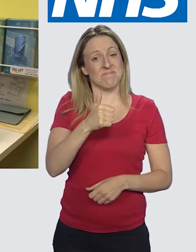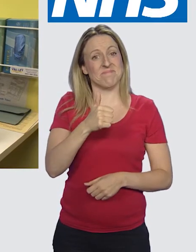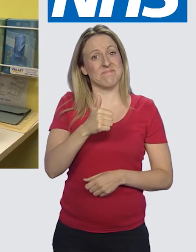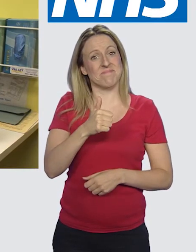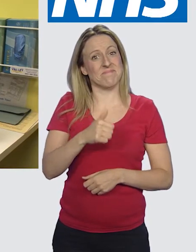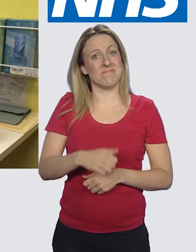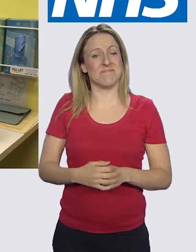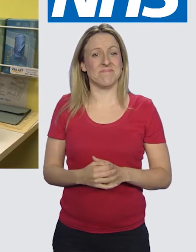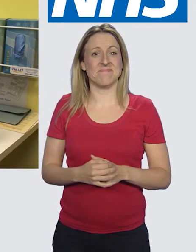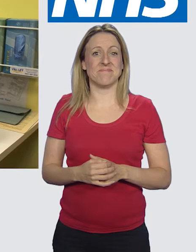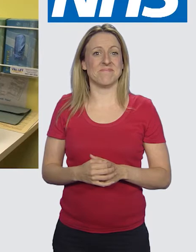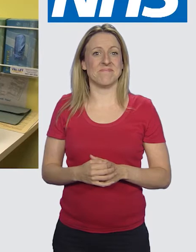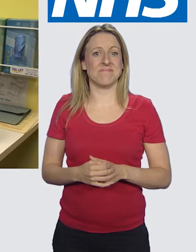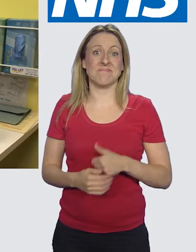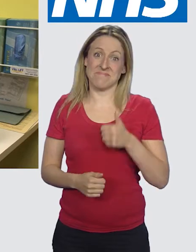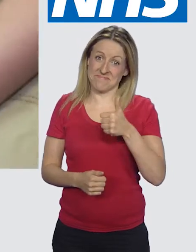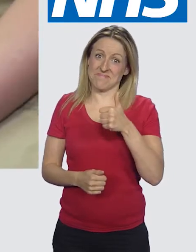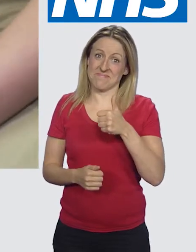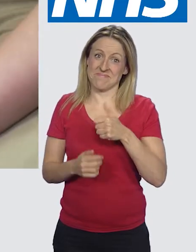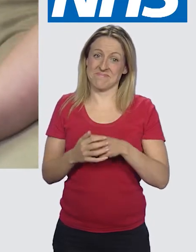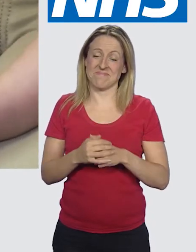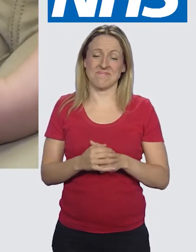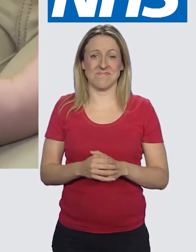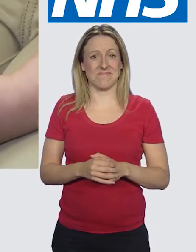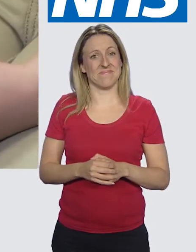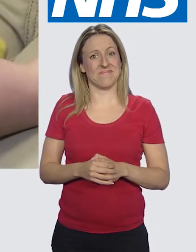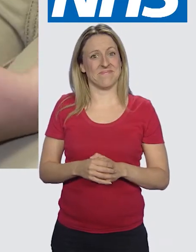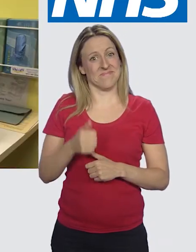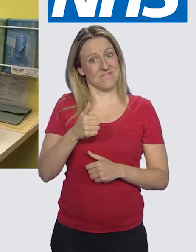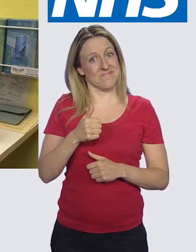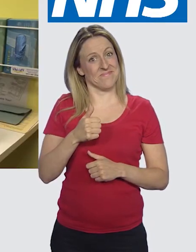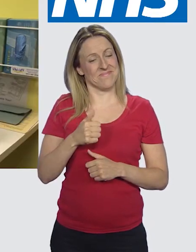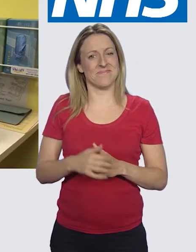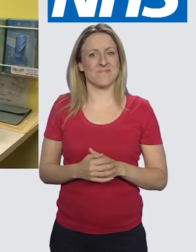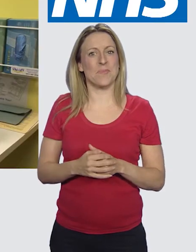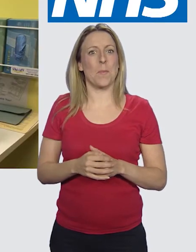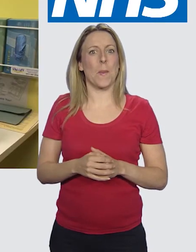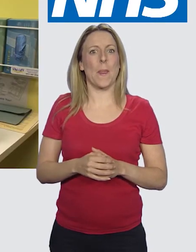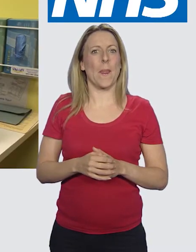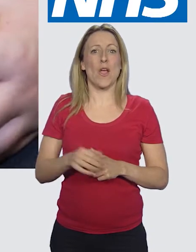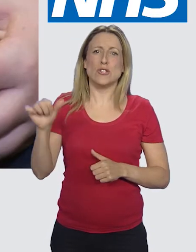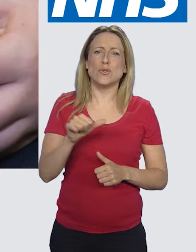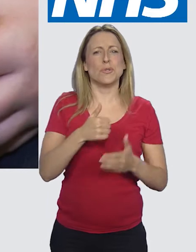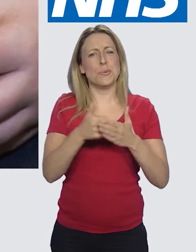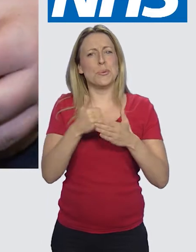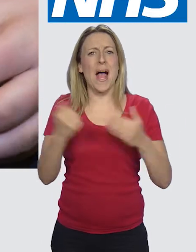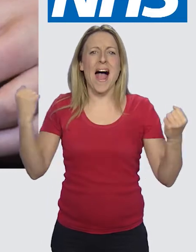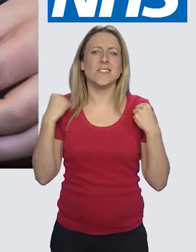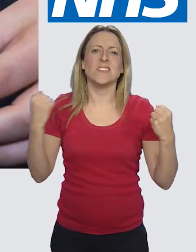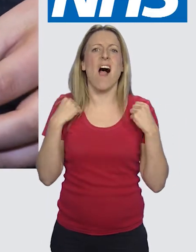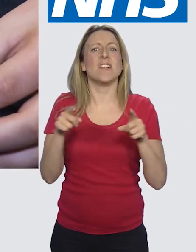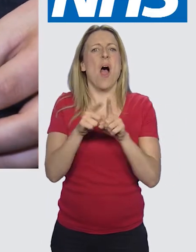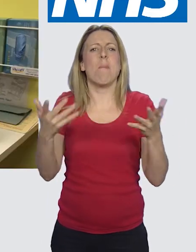a day of fruit and vegetables, so... Thank you. Darl hands out bananas. Thank you. The other thing we should do is we should all